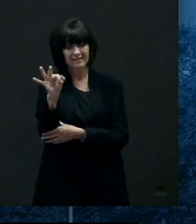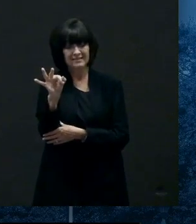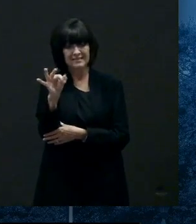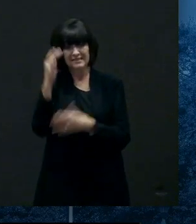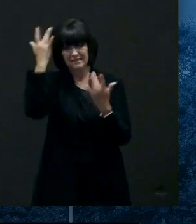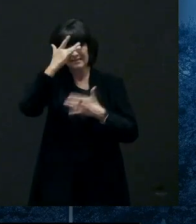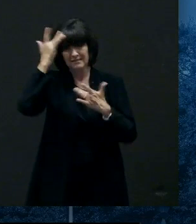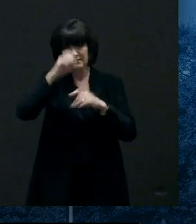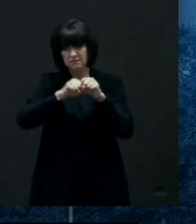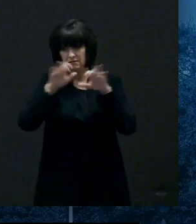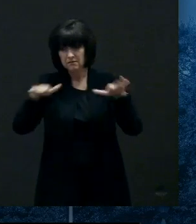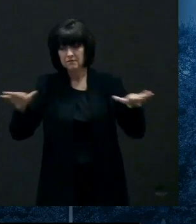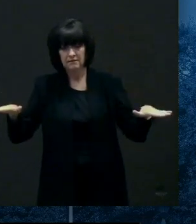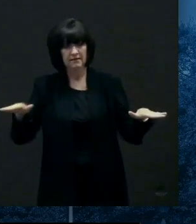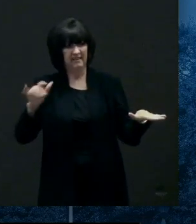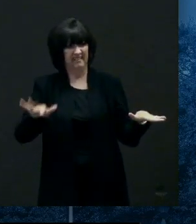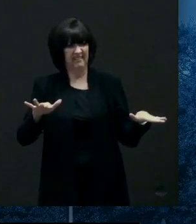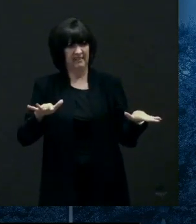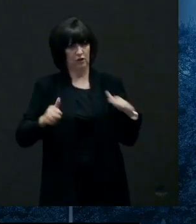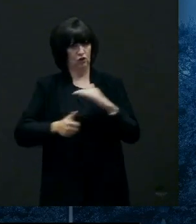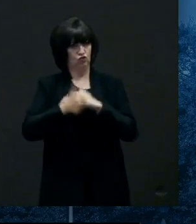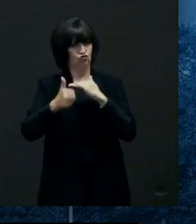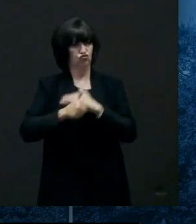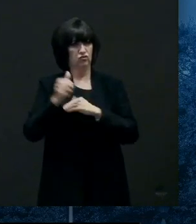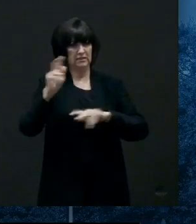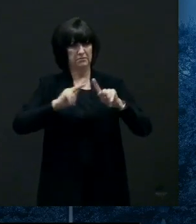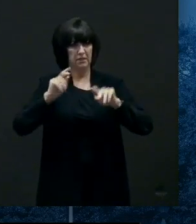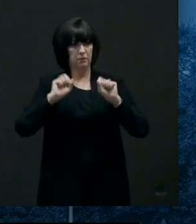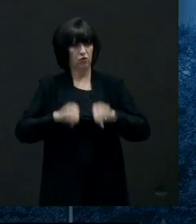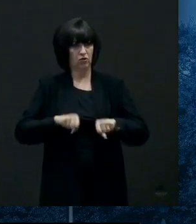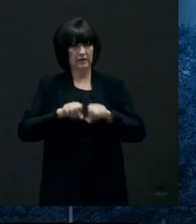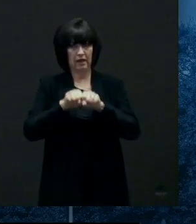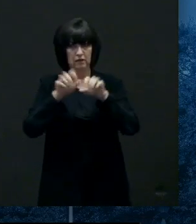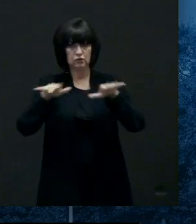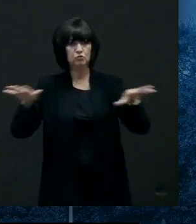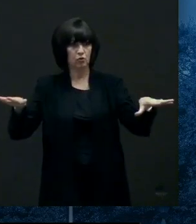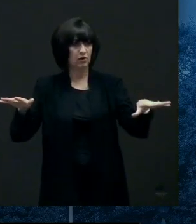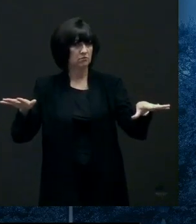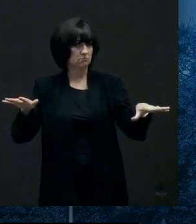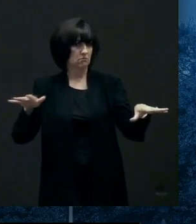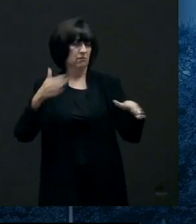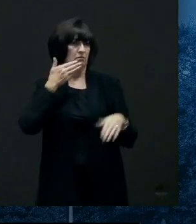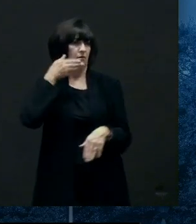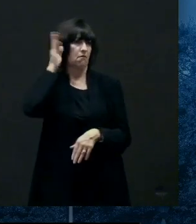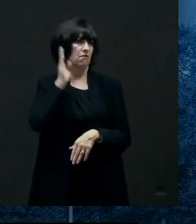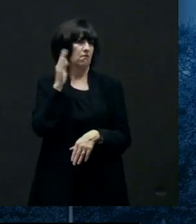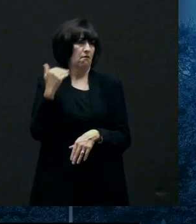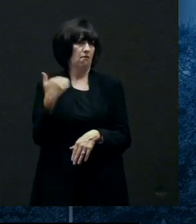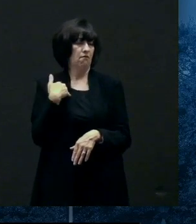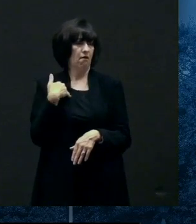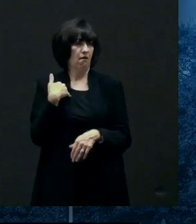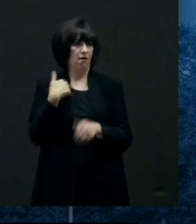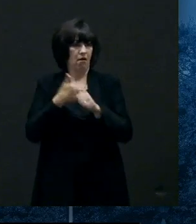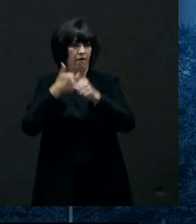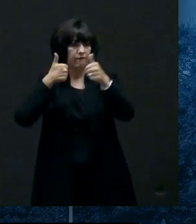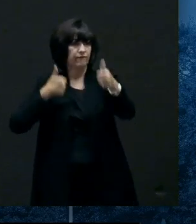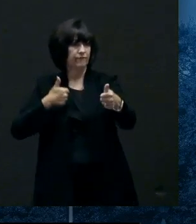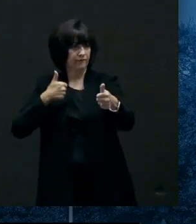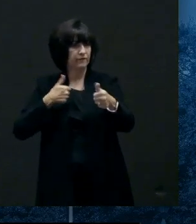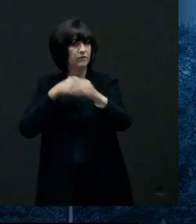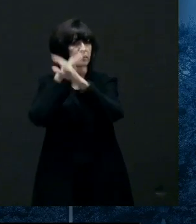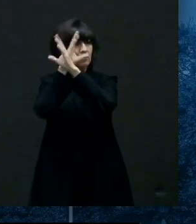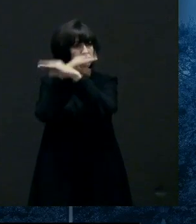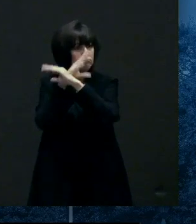of uh transmitting the virus uh telemedicine has been a godsend and it's been incredibly important to the